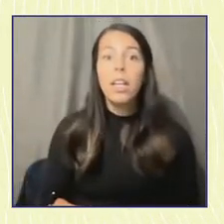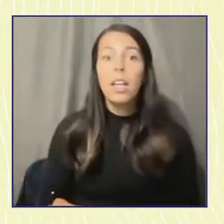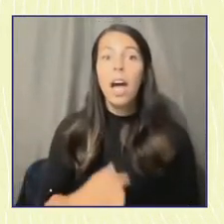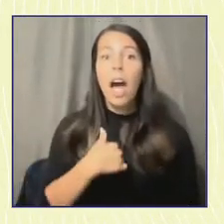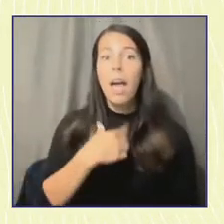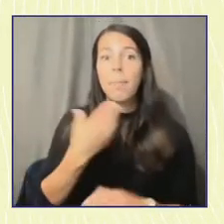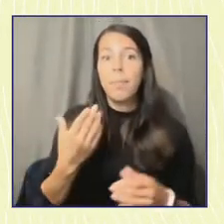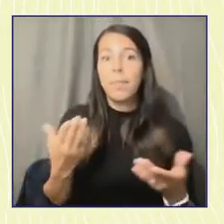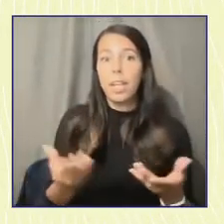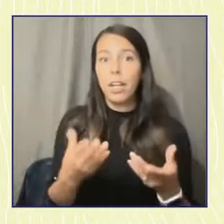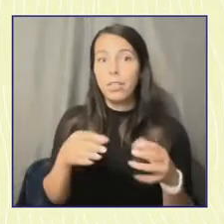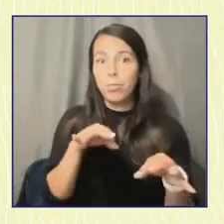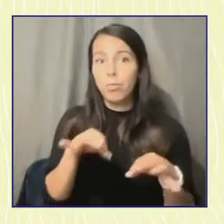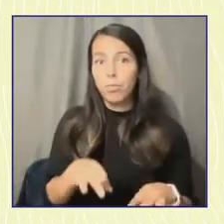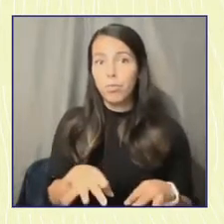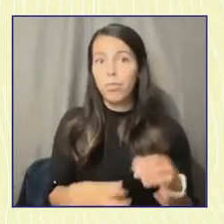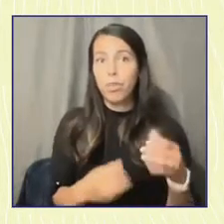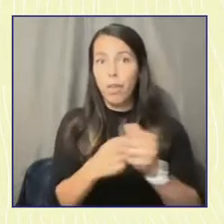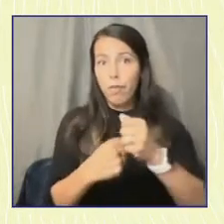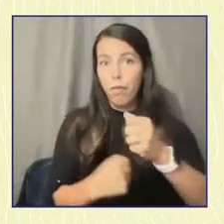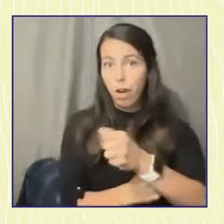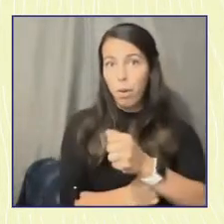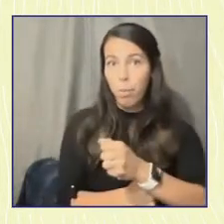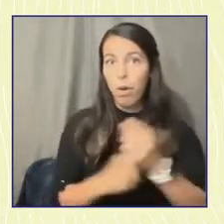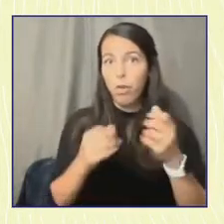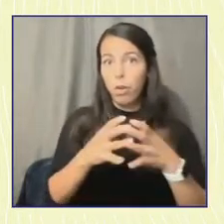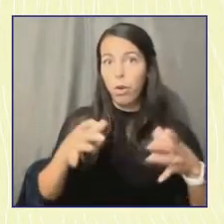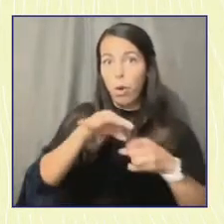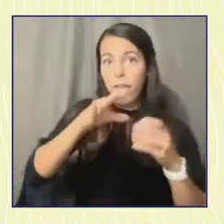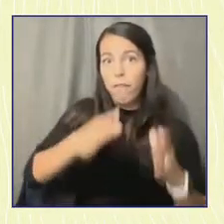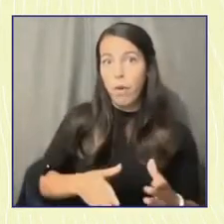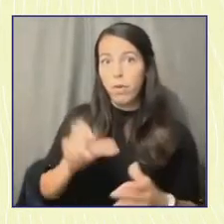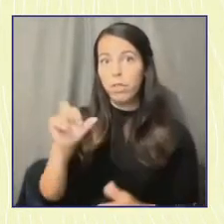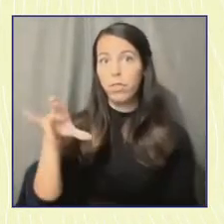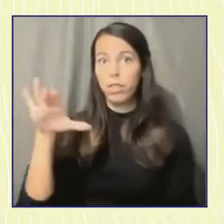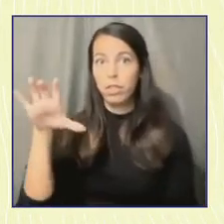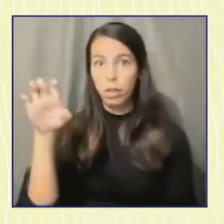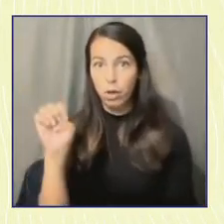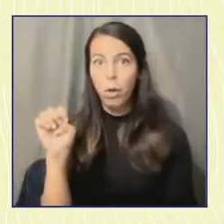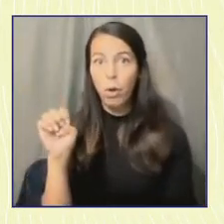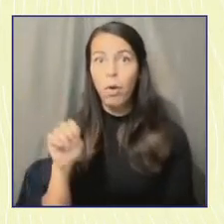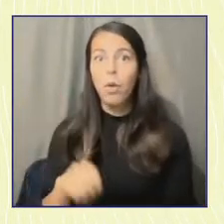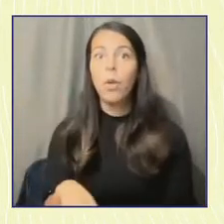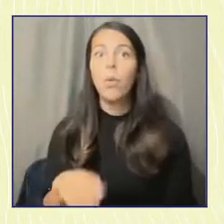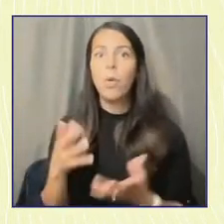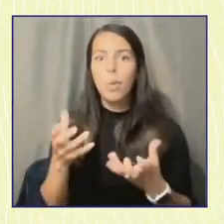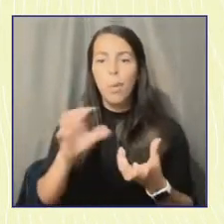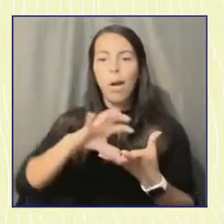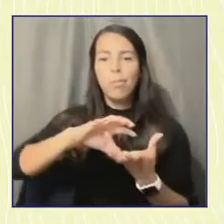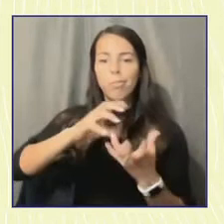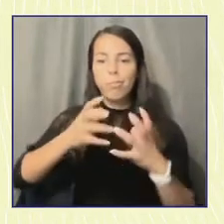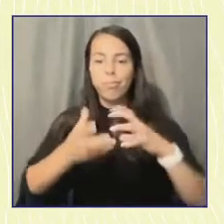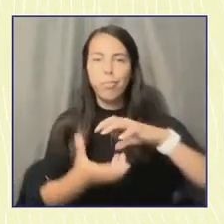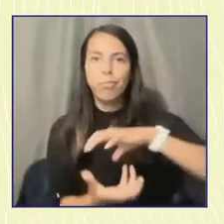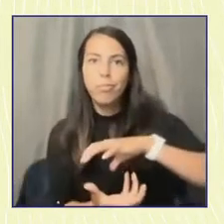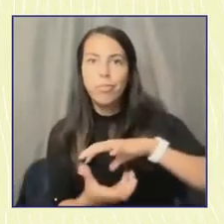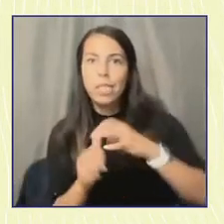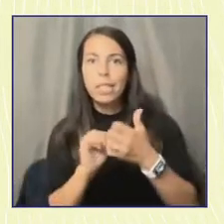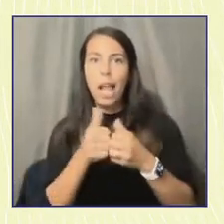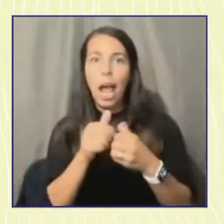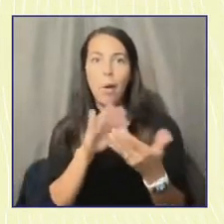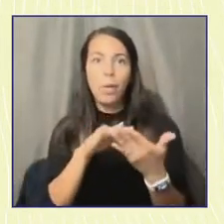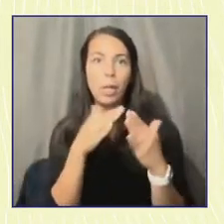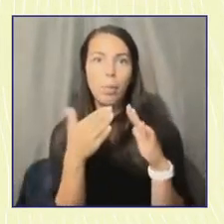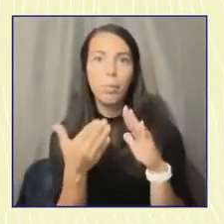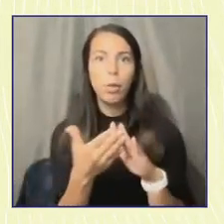Circle's growing voters framework makes an intensely compelling case for a paradigm shift in the way that communities prepare young people